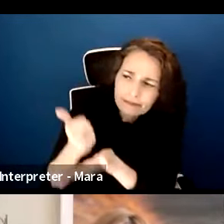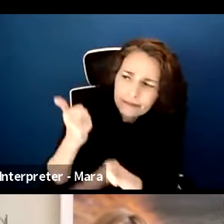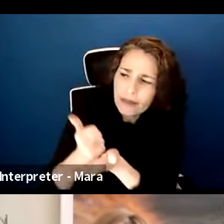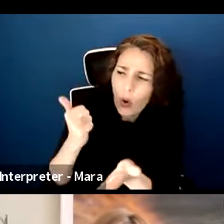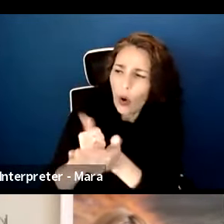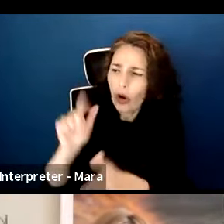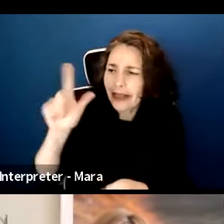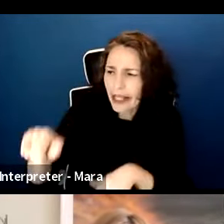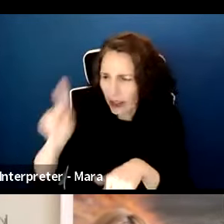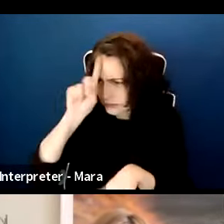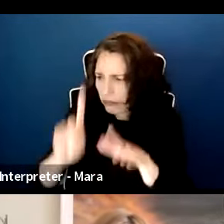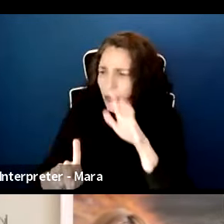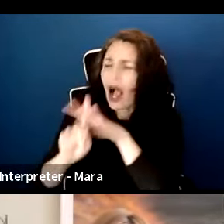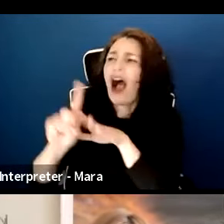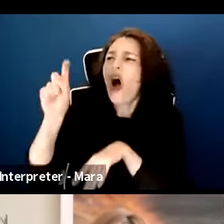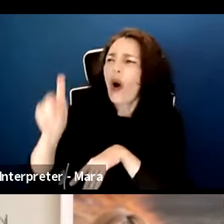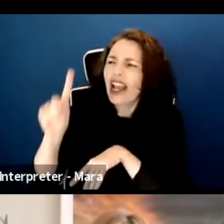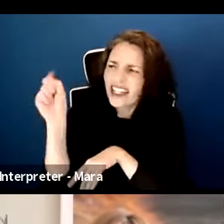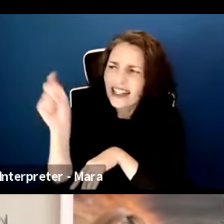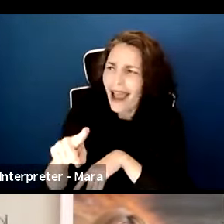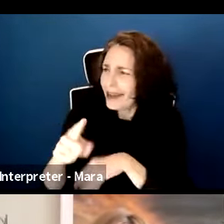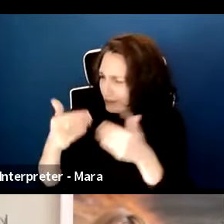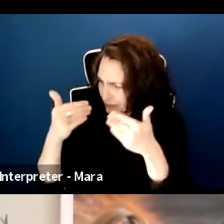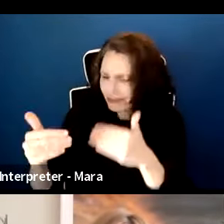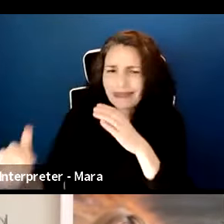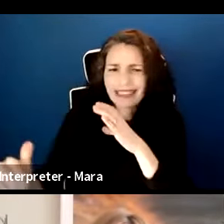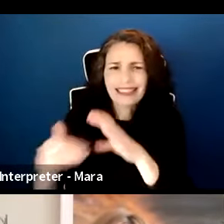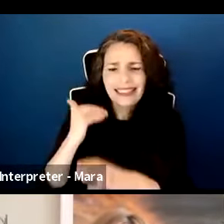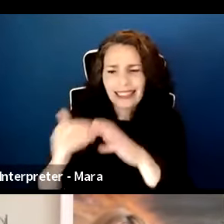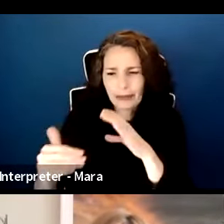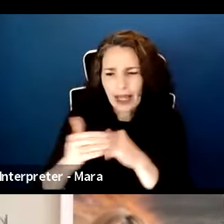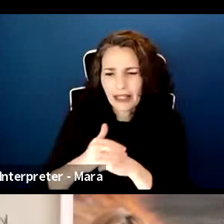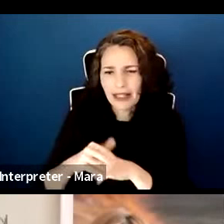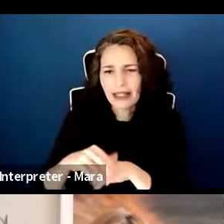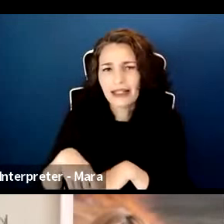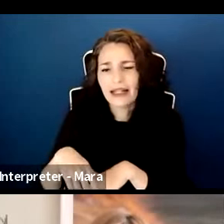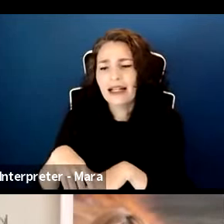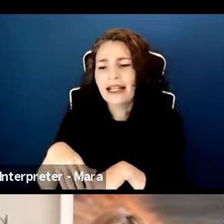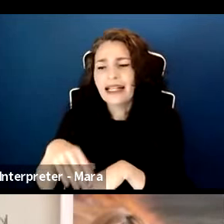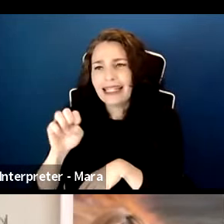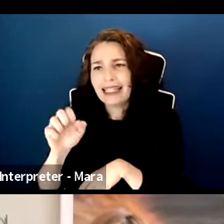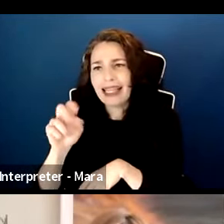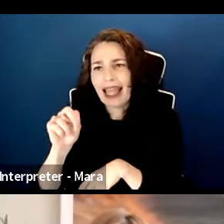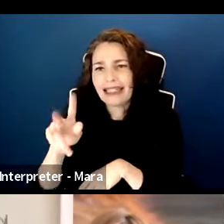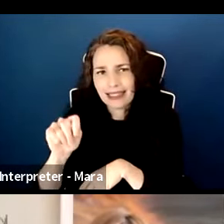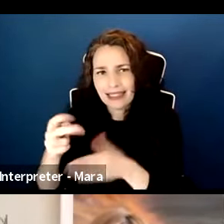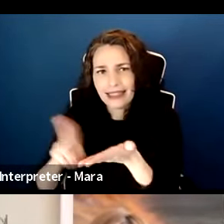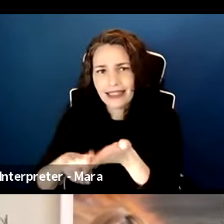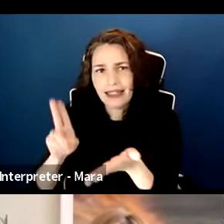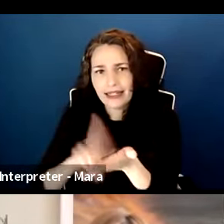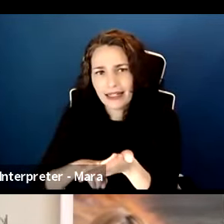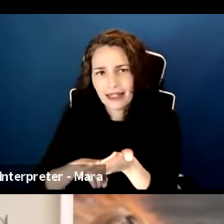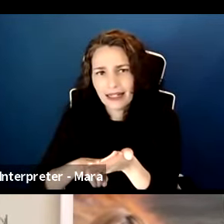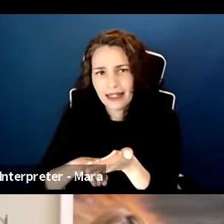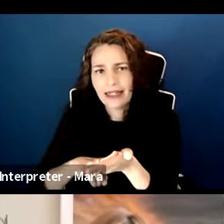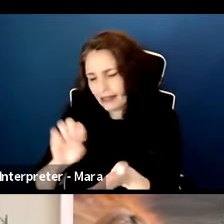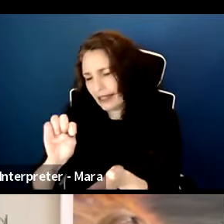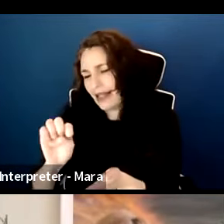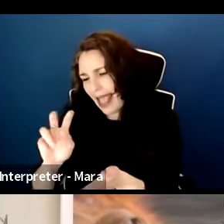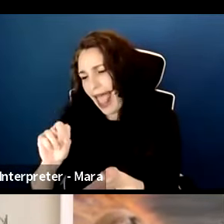didn't ask, please email ENT Contracts Info. So entertainment